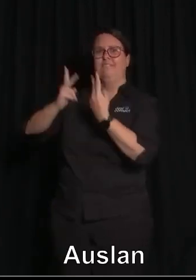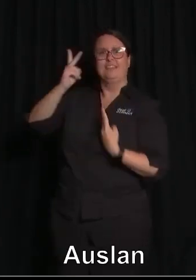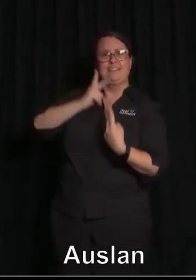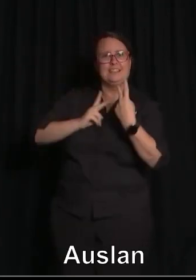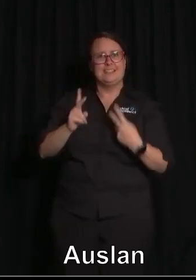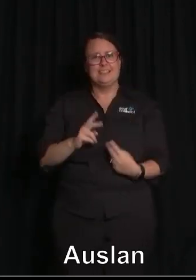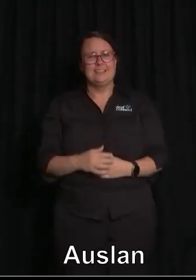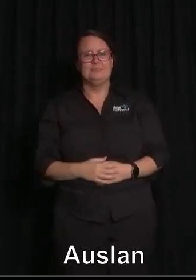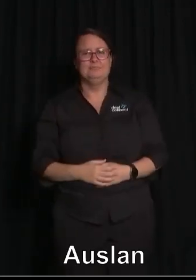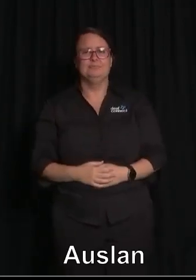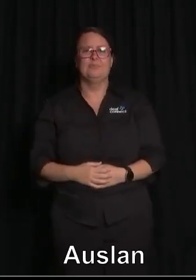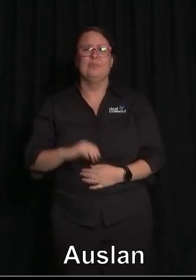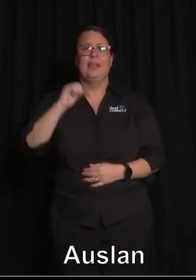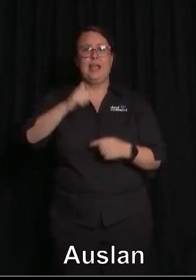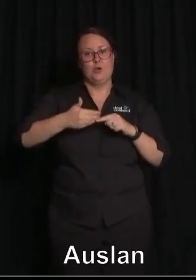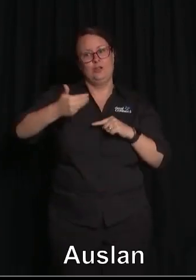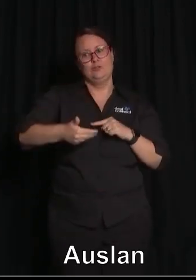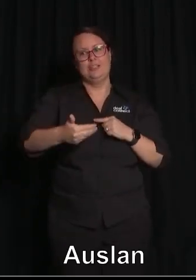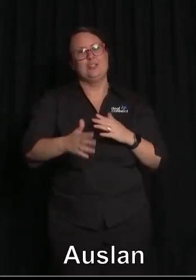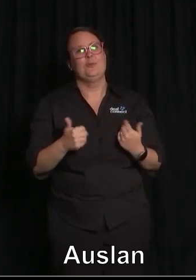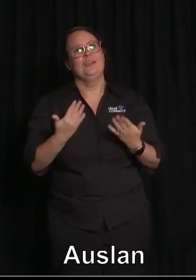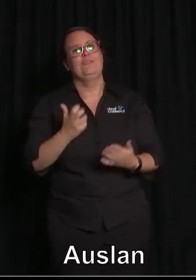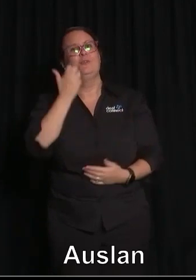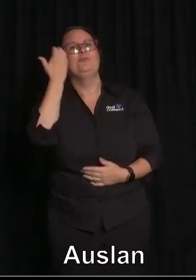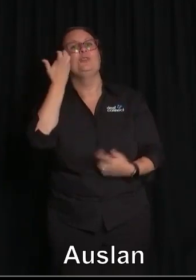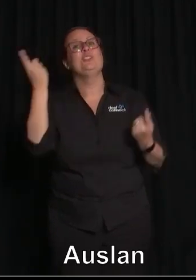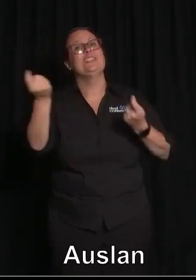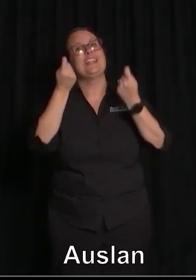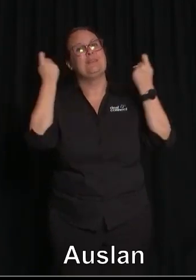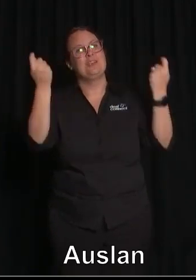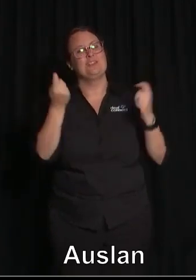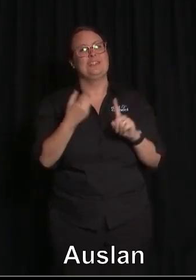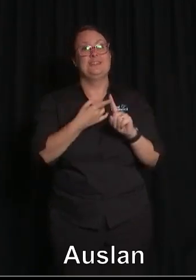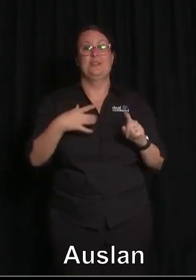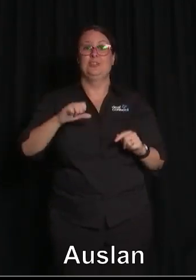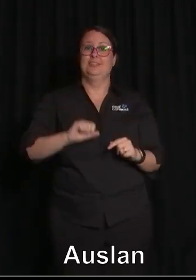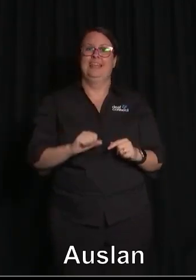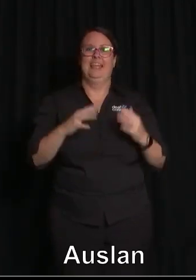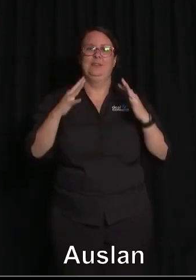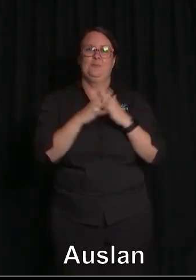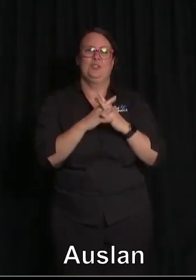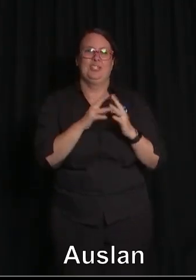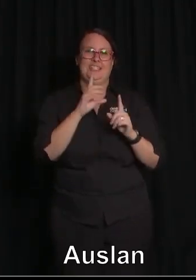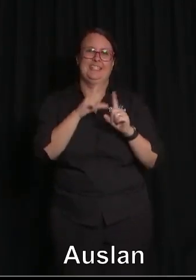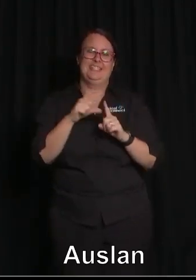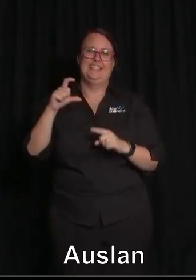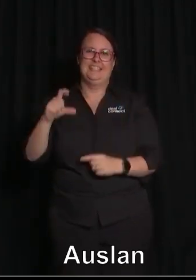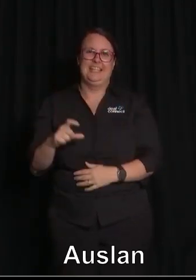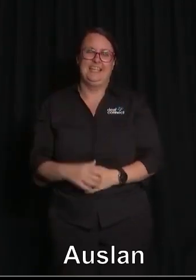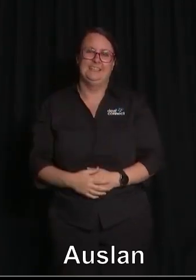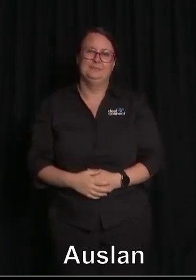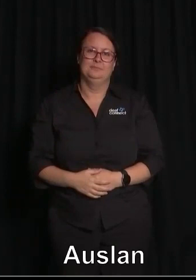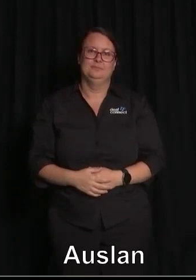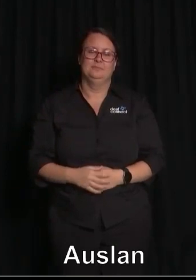traditions will provide to future celebrations, especially in Washington, D.C. The central role of First